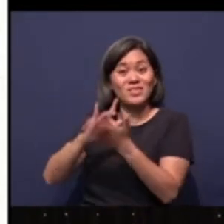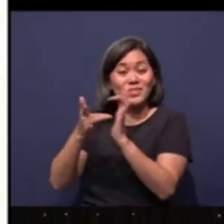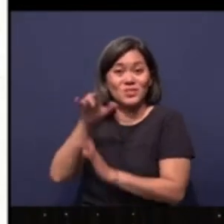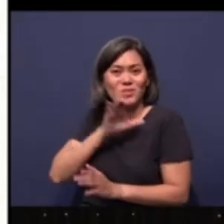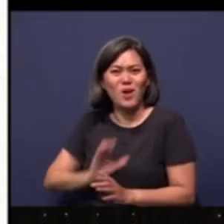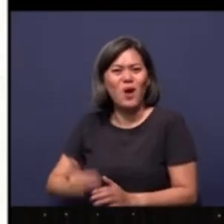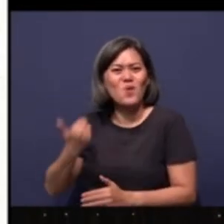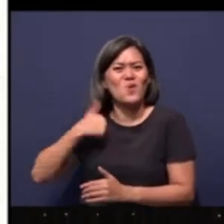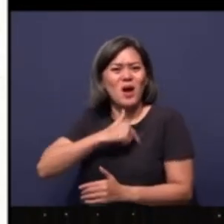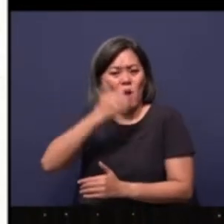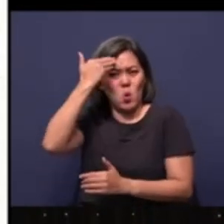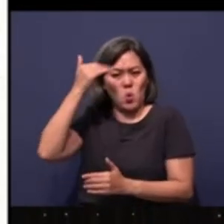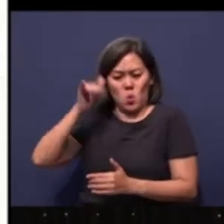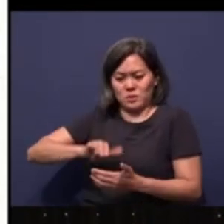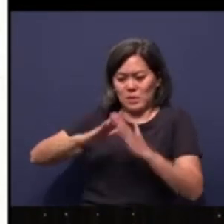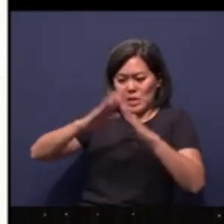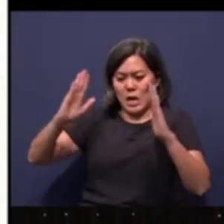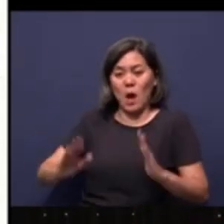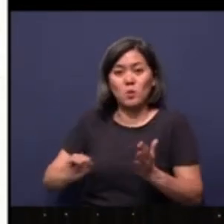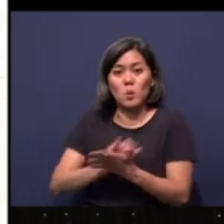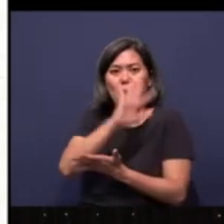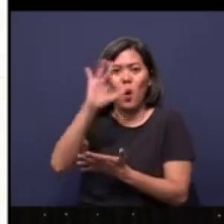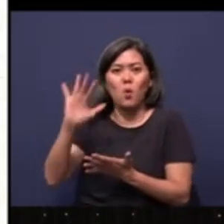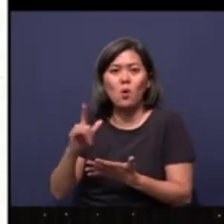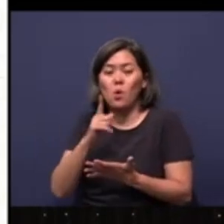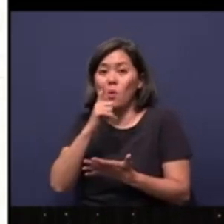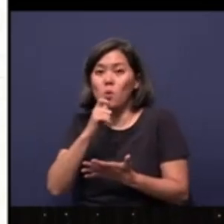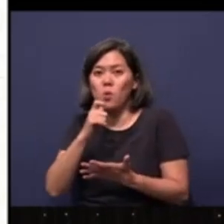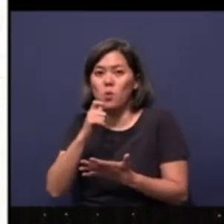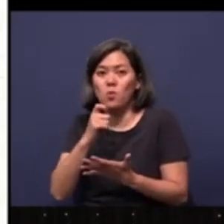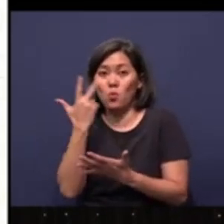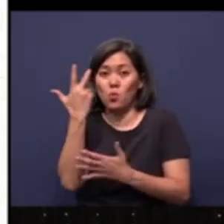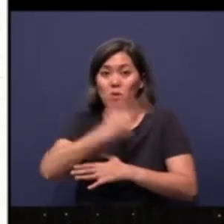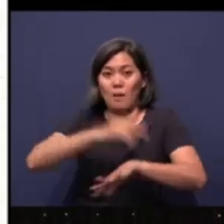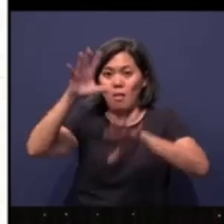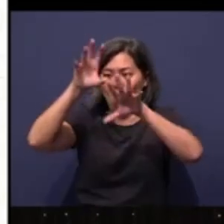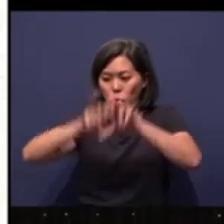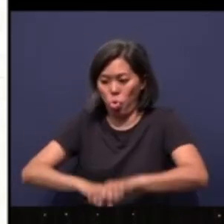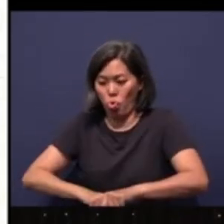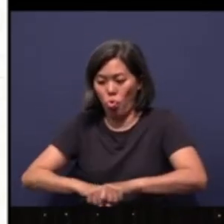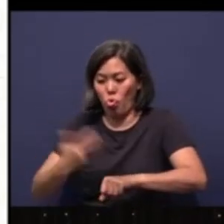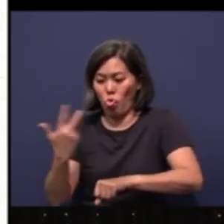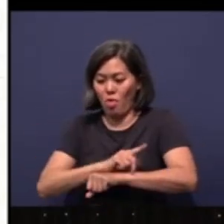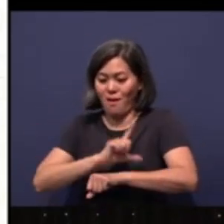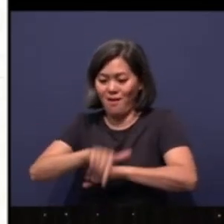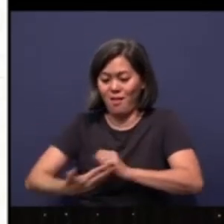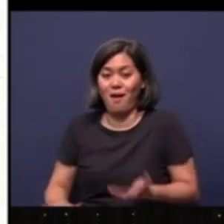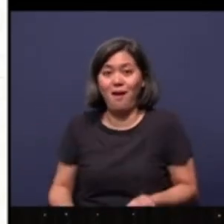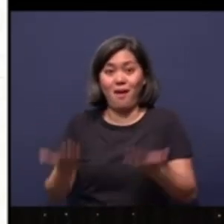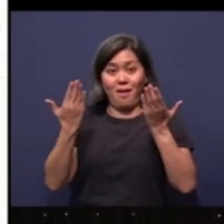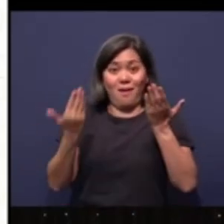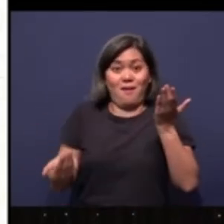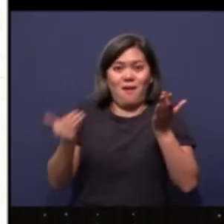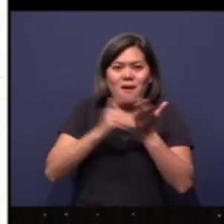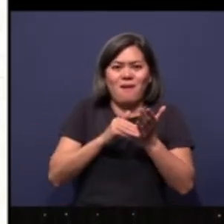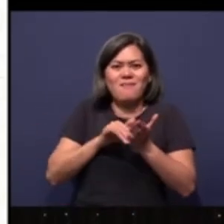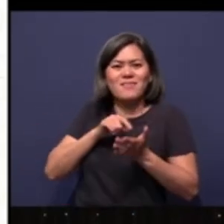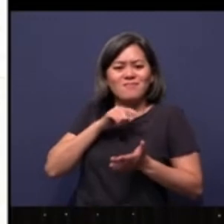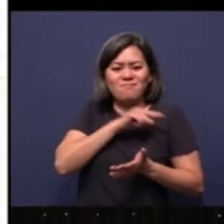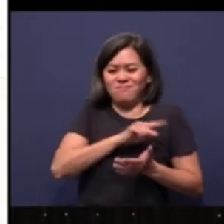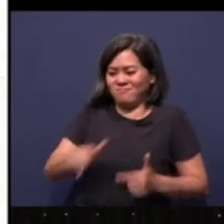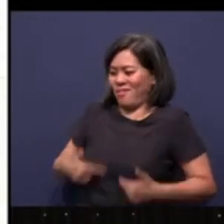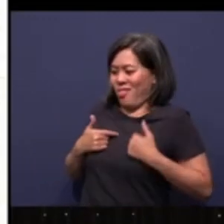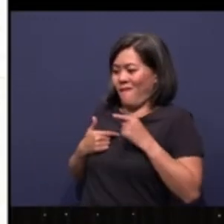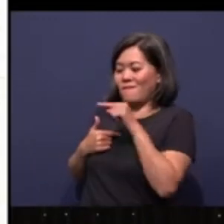the glory of this house, the the one who tore it down and in three days later rose again. And he dwells